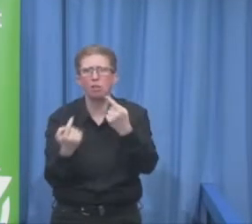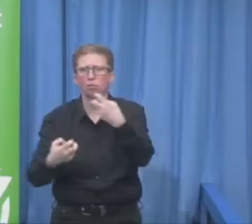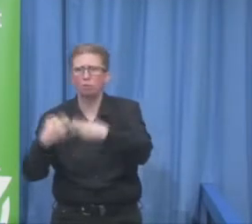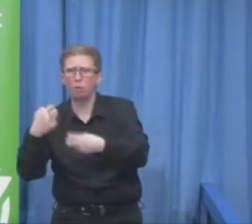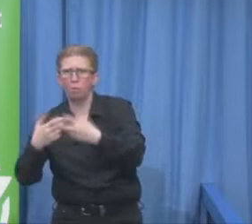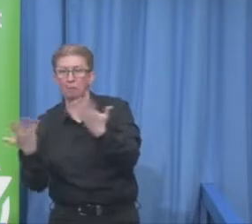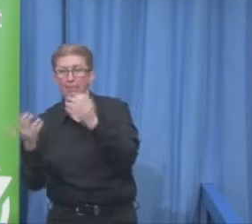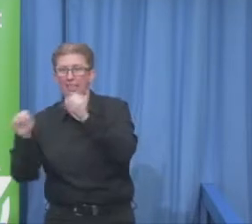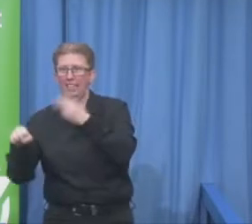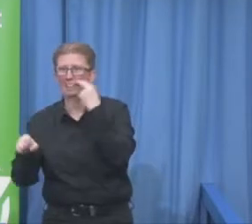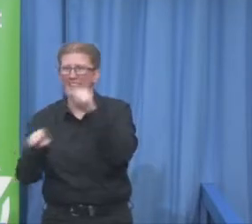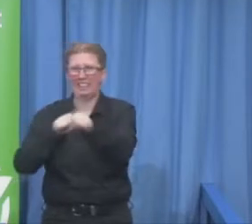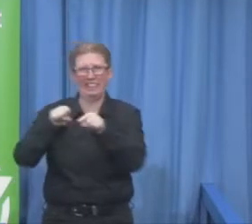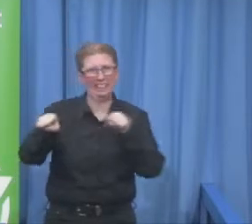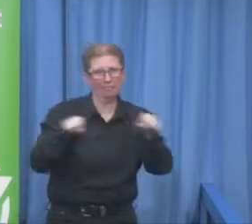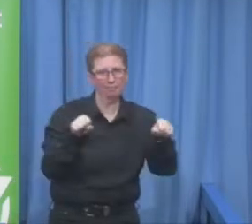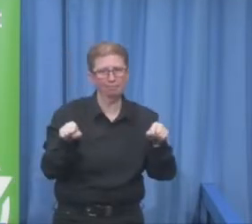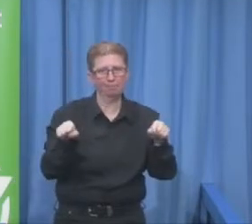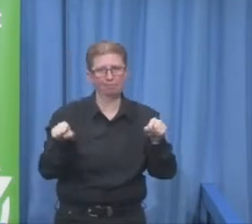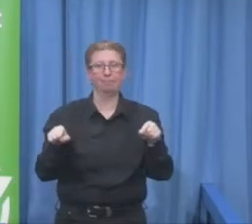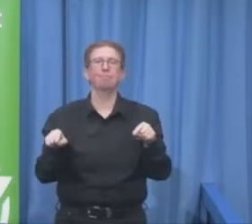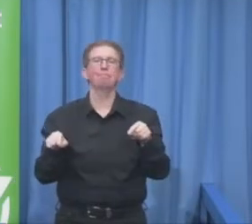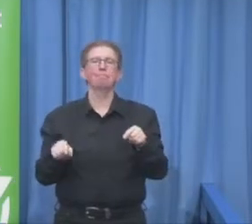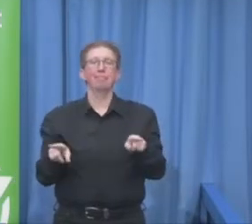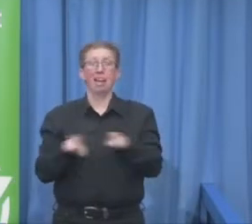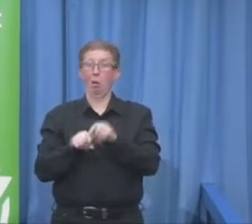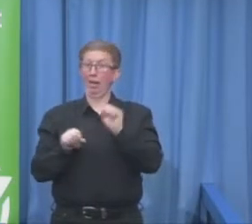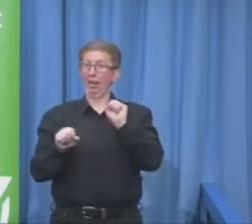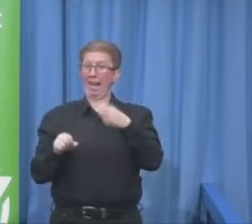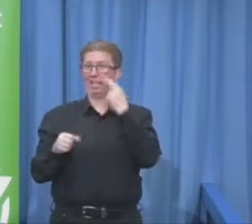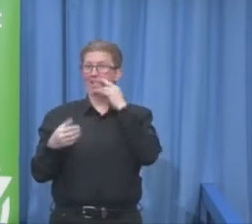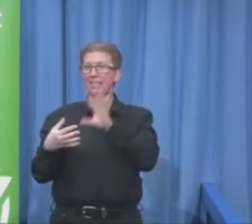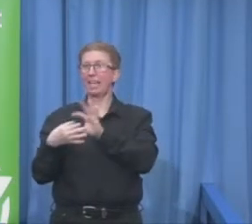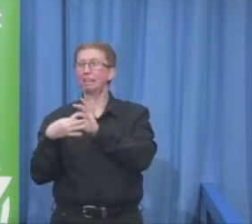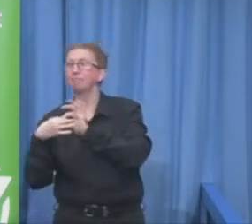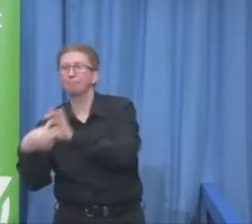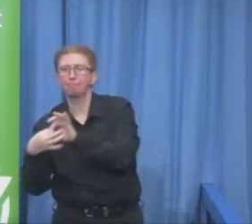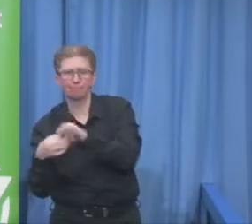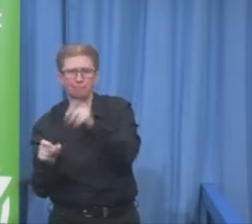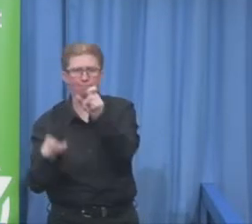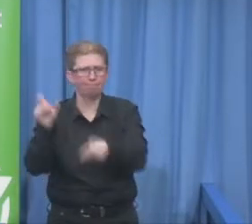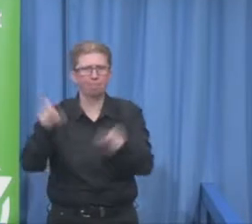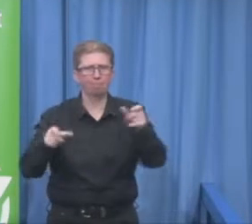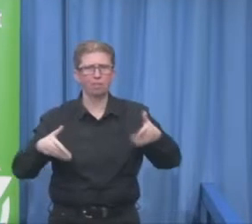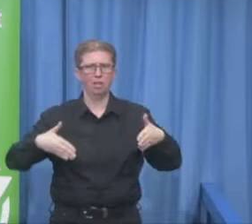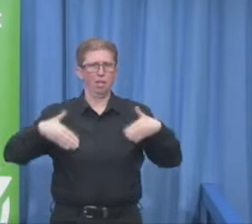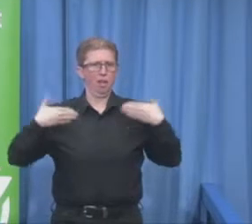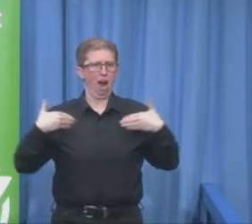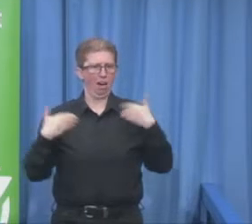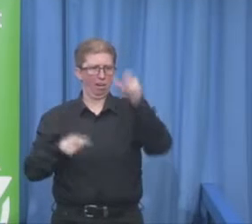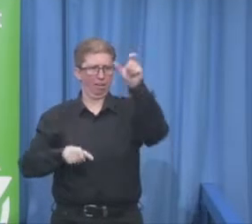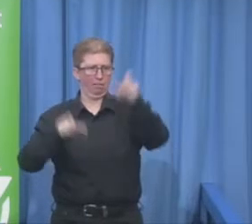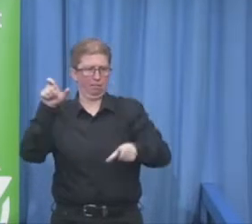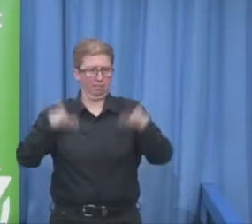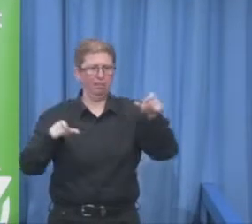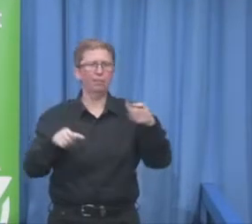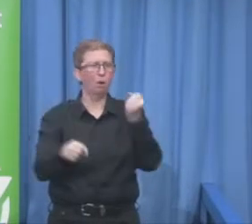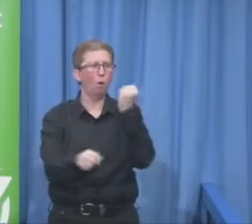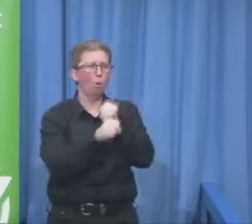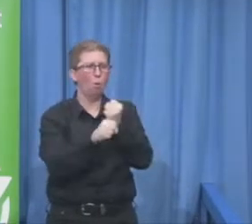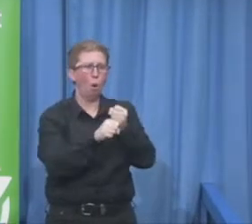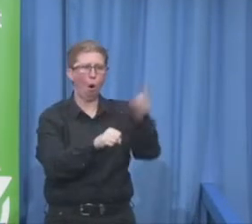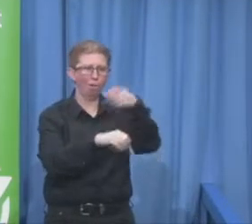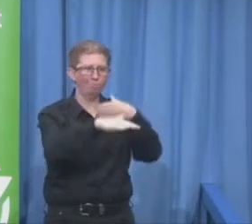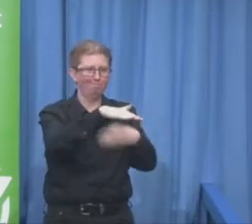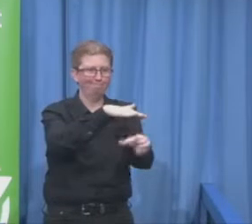disabilities in the labour market but also why this is the case. So maybe why it's so well or